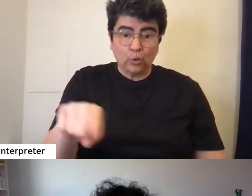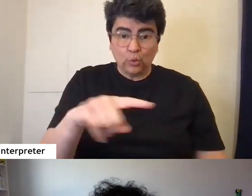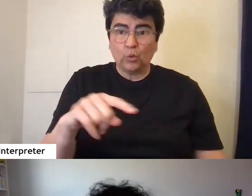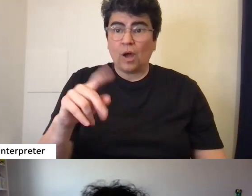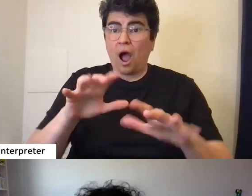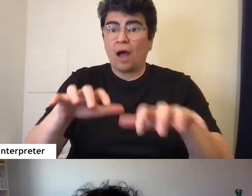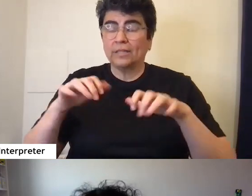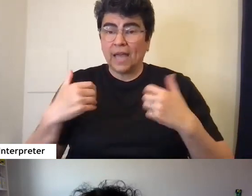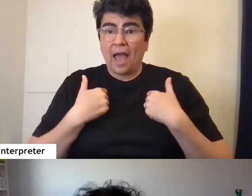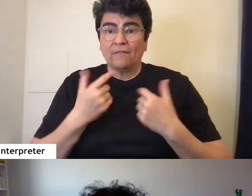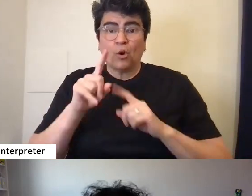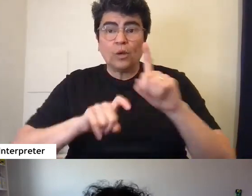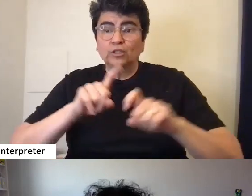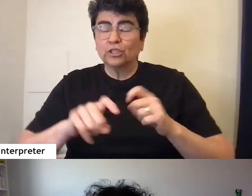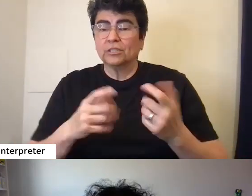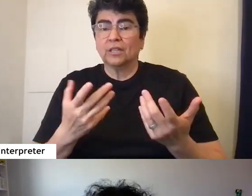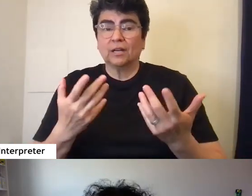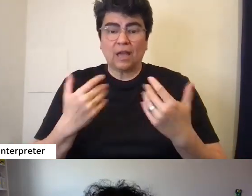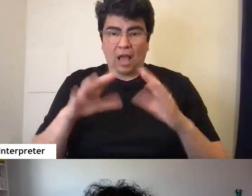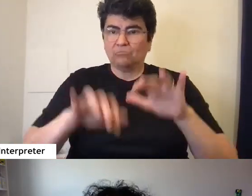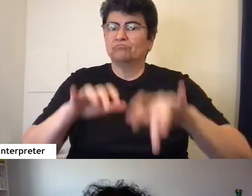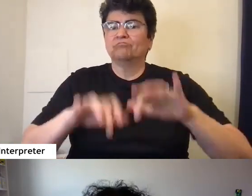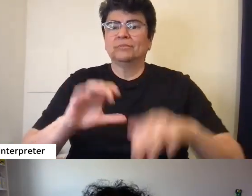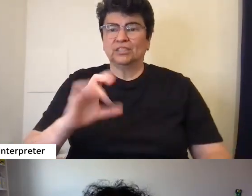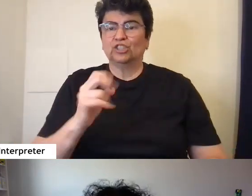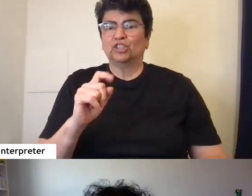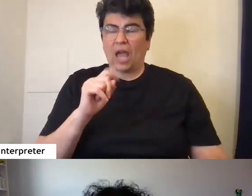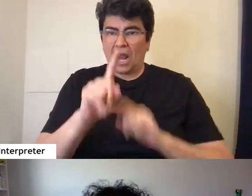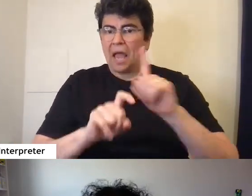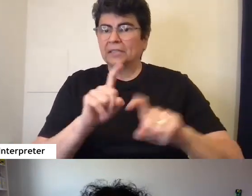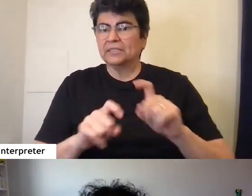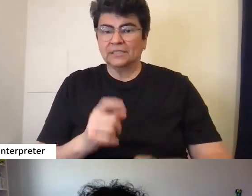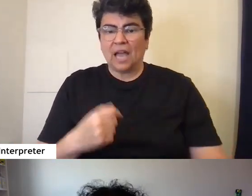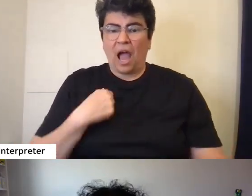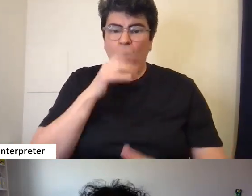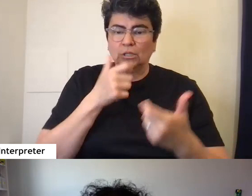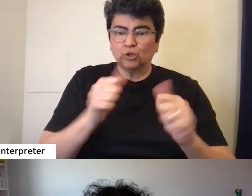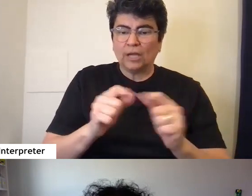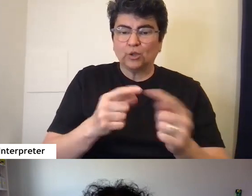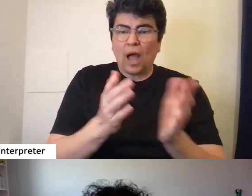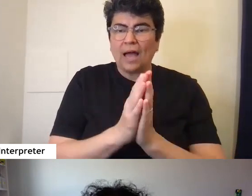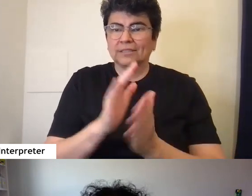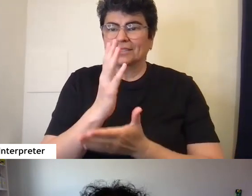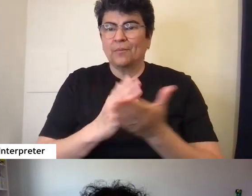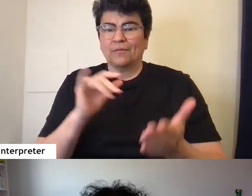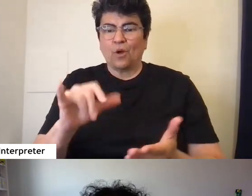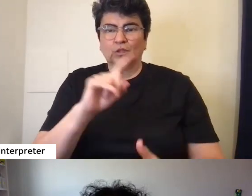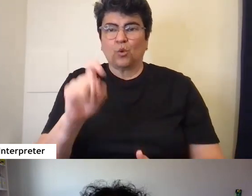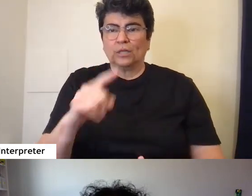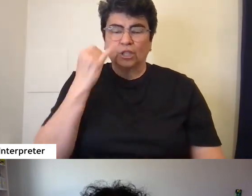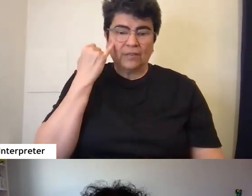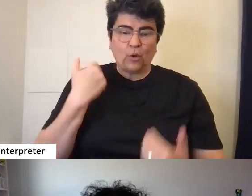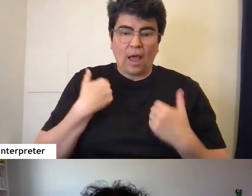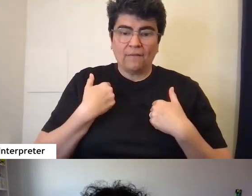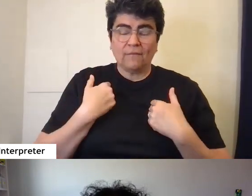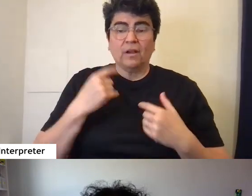you would like to ask our guests, please add them right into the chat and I'll try to ask some of those questions if you have them.